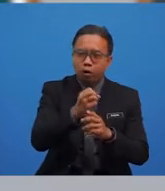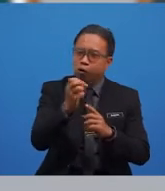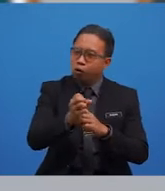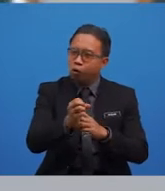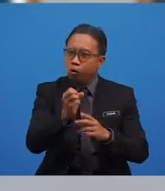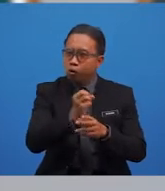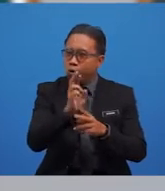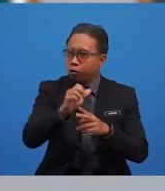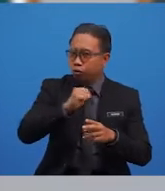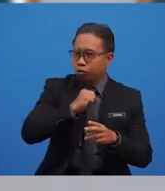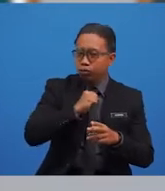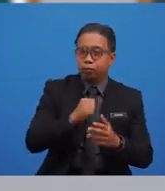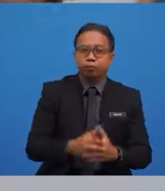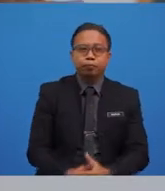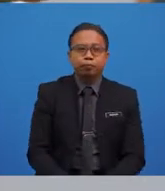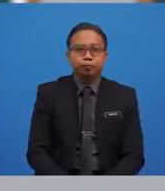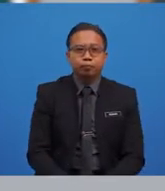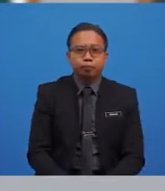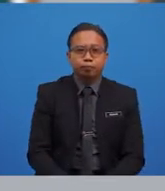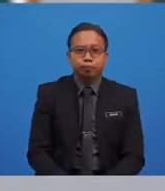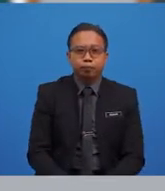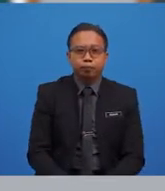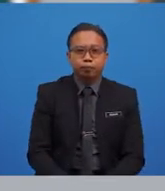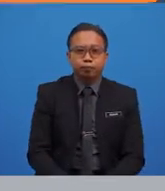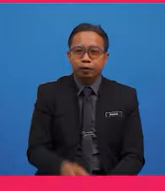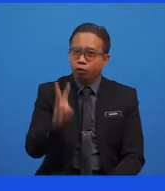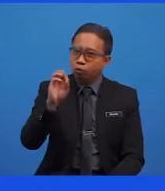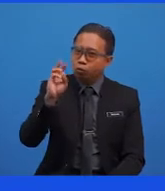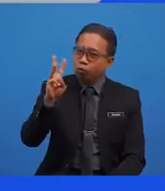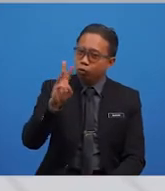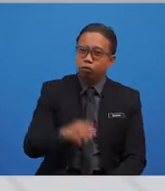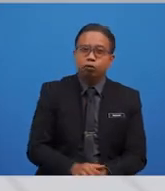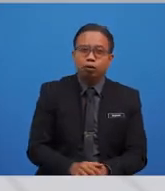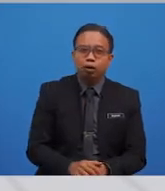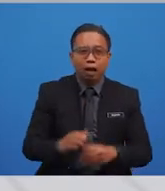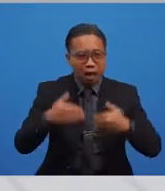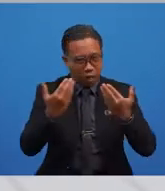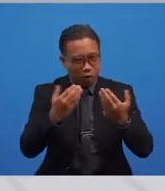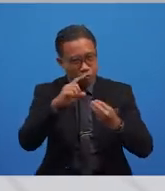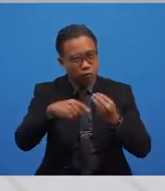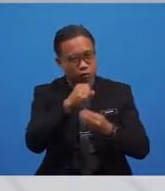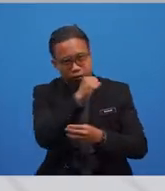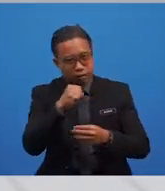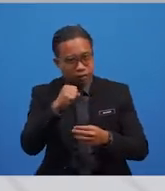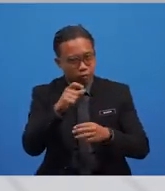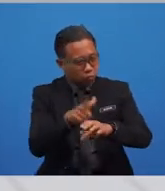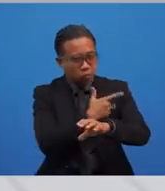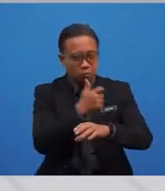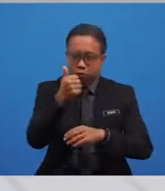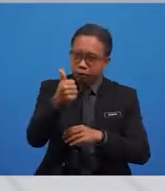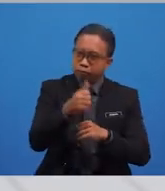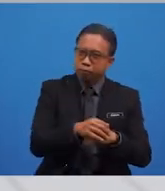only one is on its own. Wow, so, how was the song?